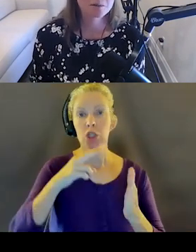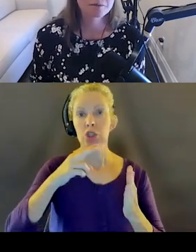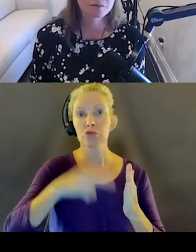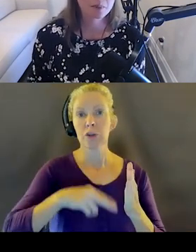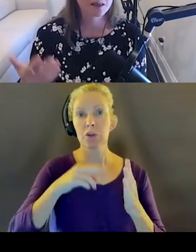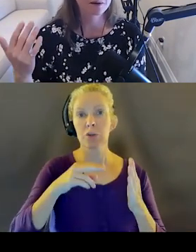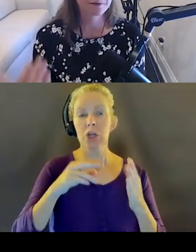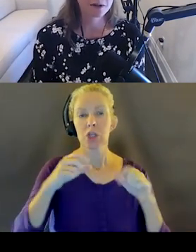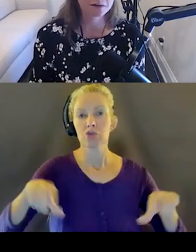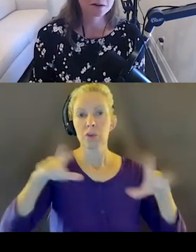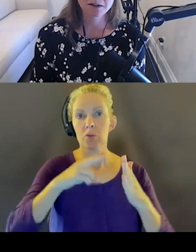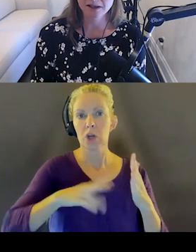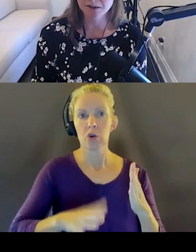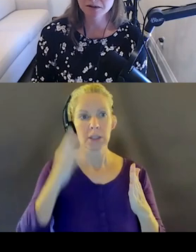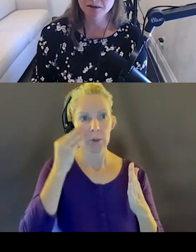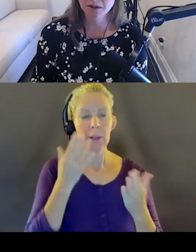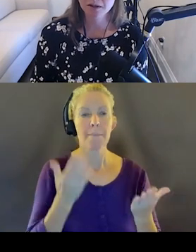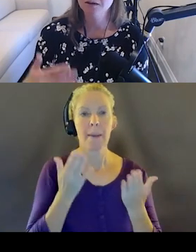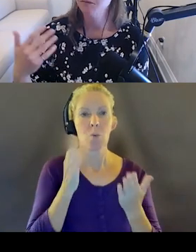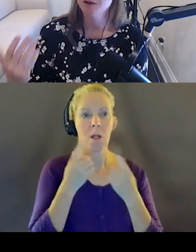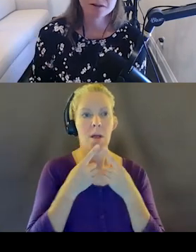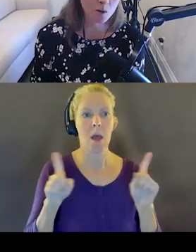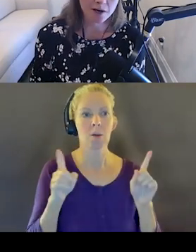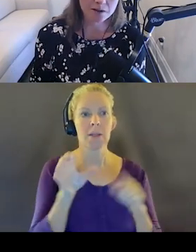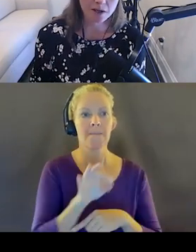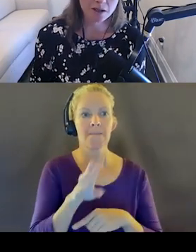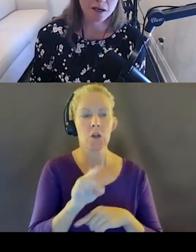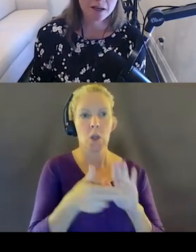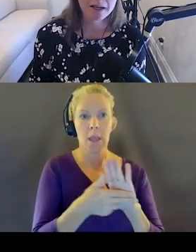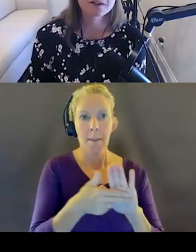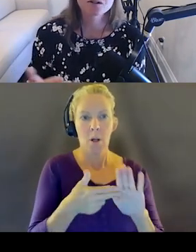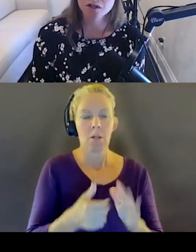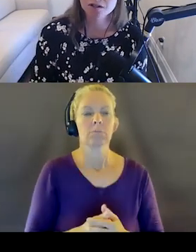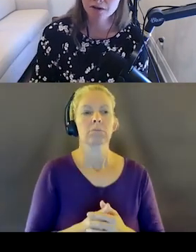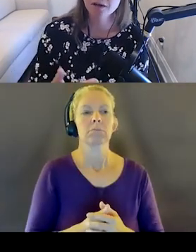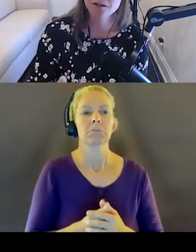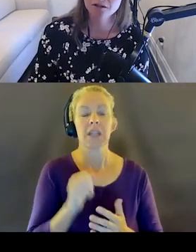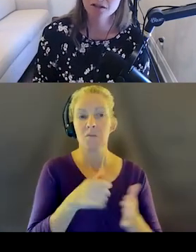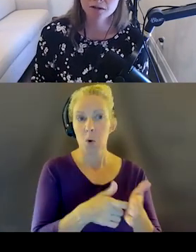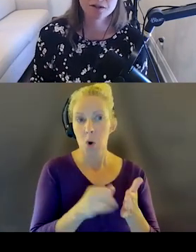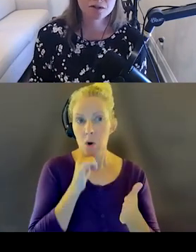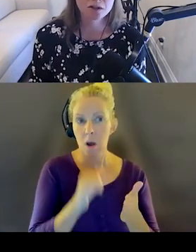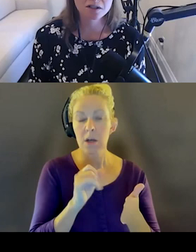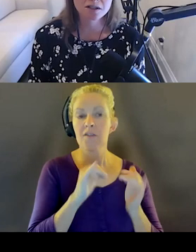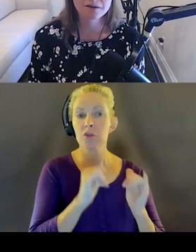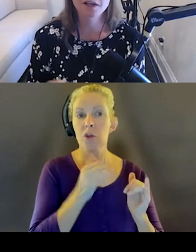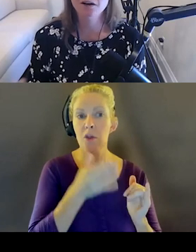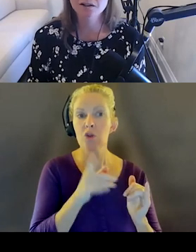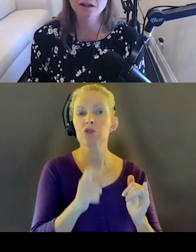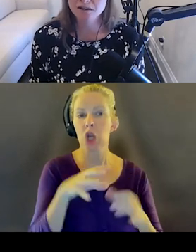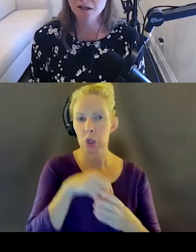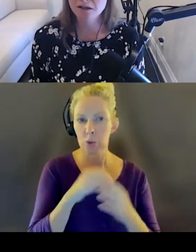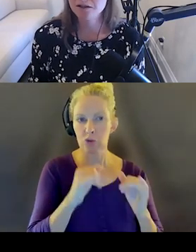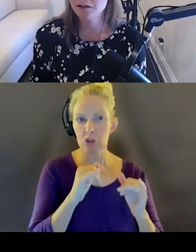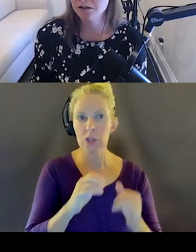the field label, whether it's required or not. If the instructions are there, it should include the instructions. If the